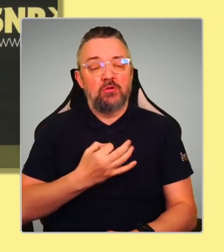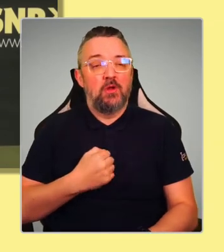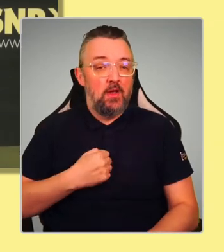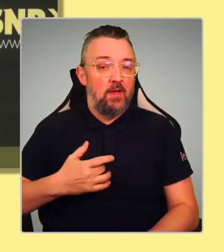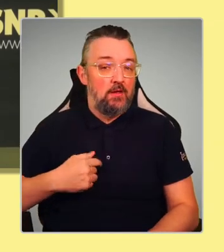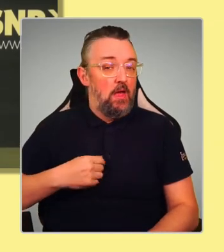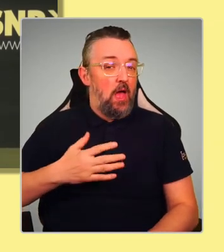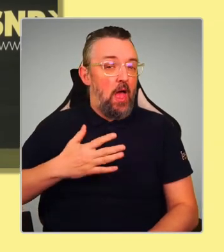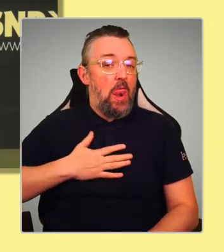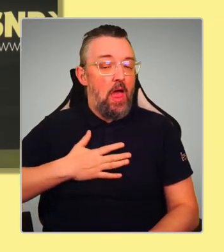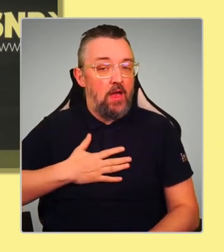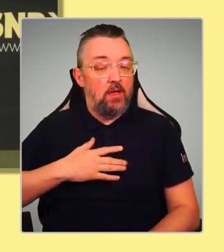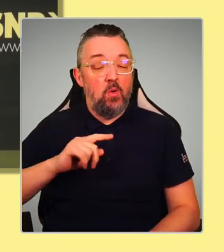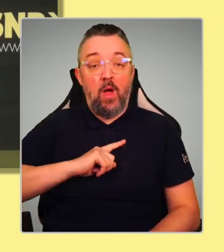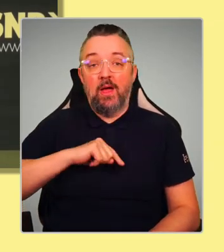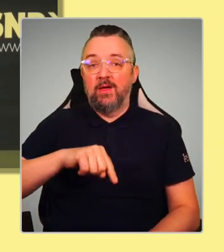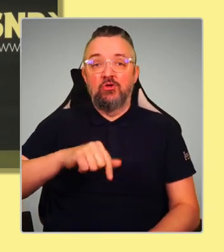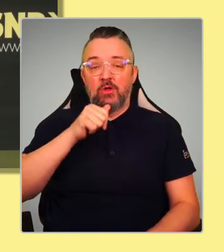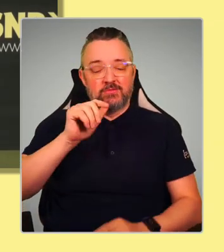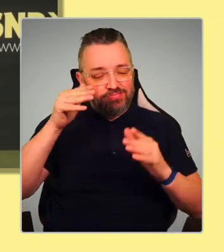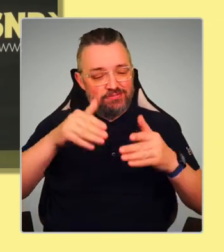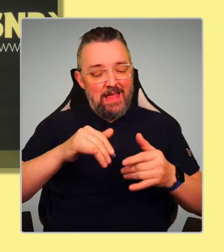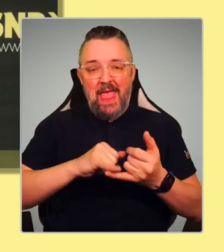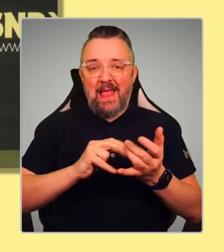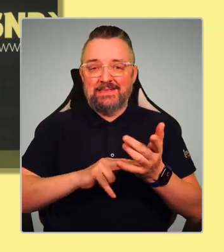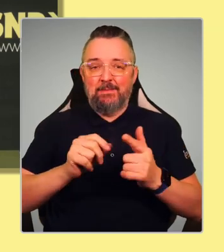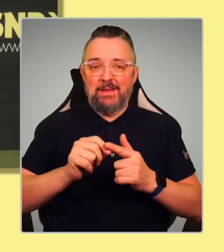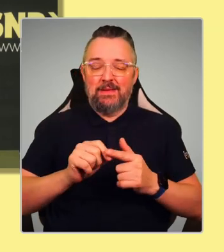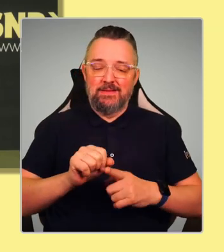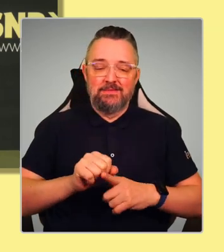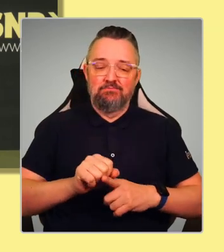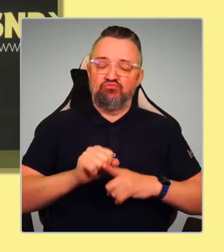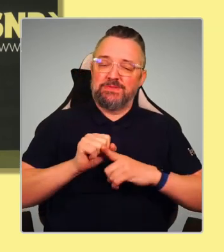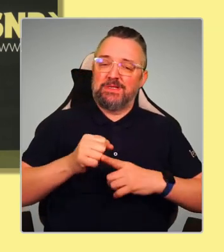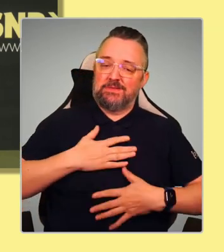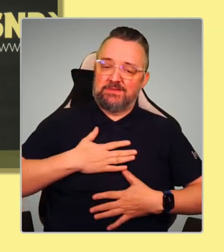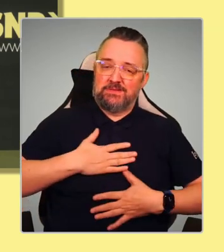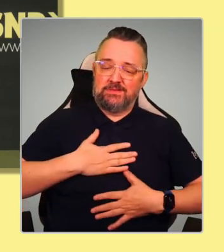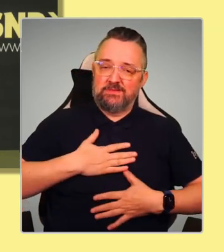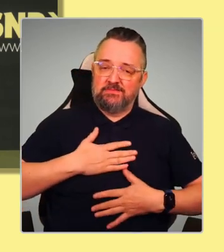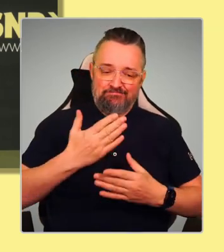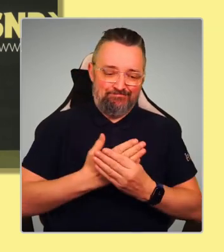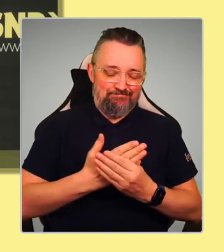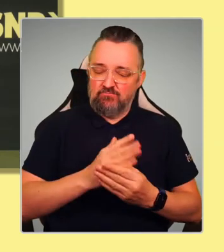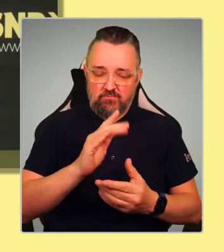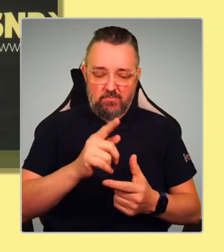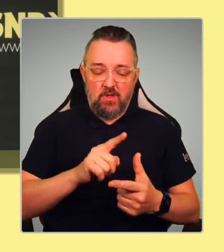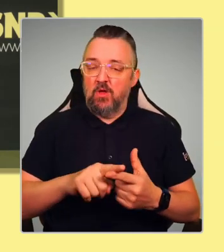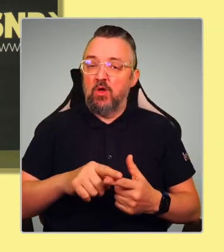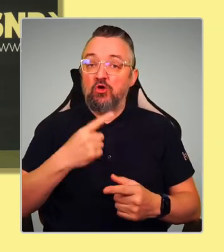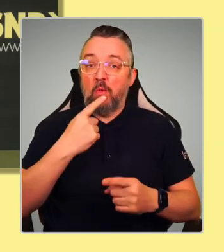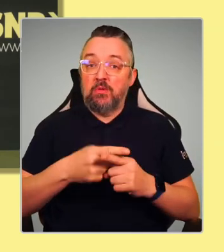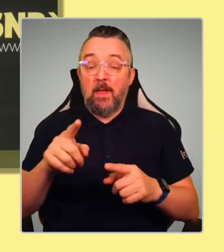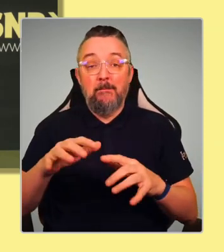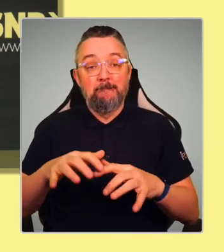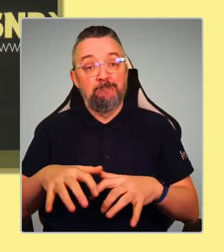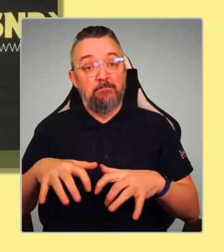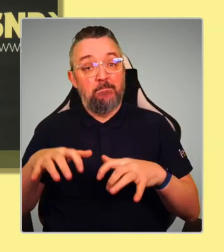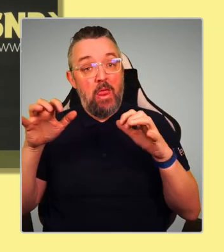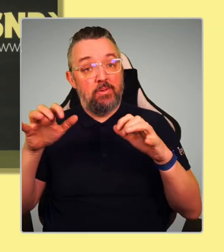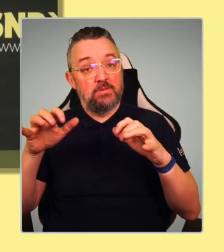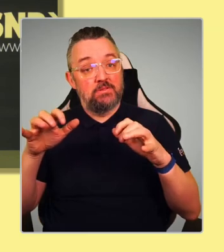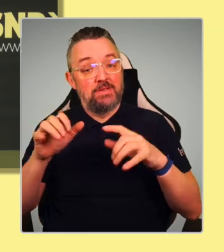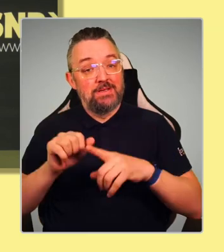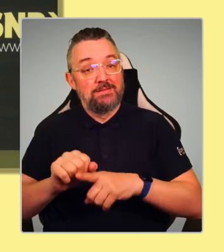the SNP protecting its record. It's not even about the parliament protecting legislation that's been